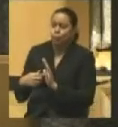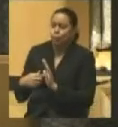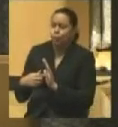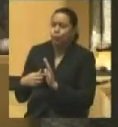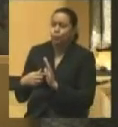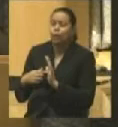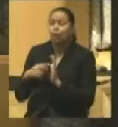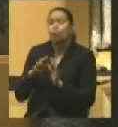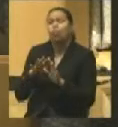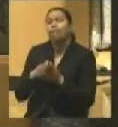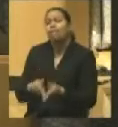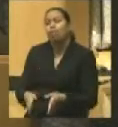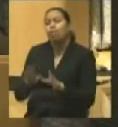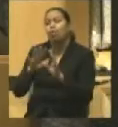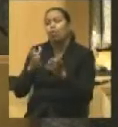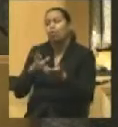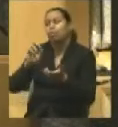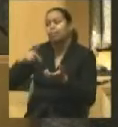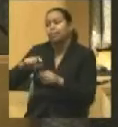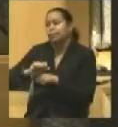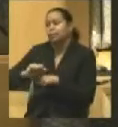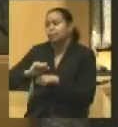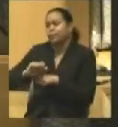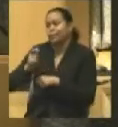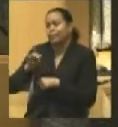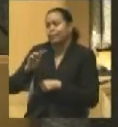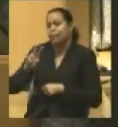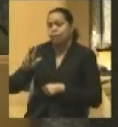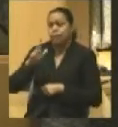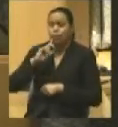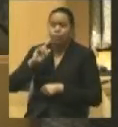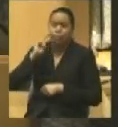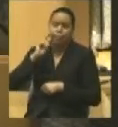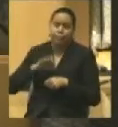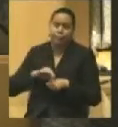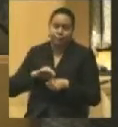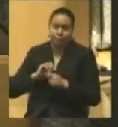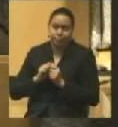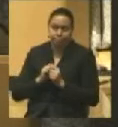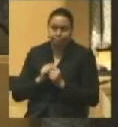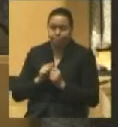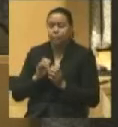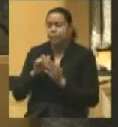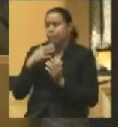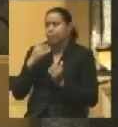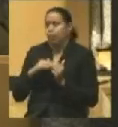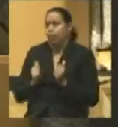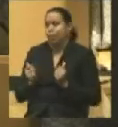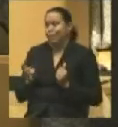of the overall Republican effort in 1863, which was much greater than in 62.